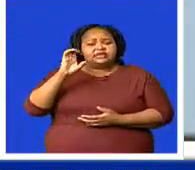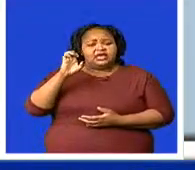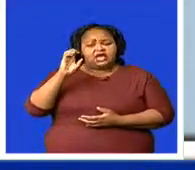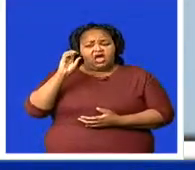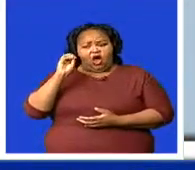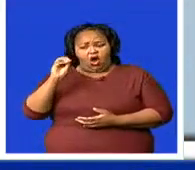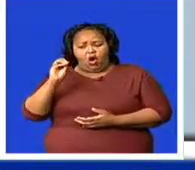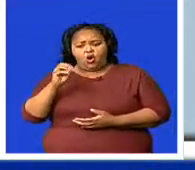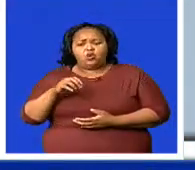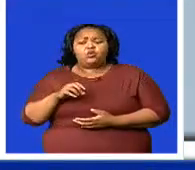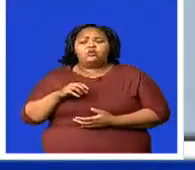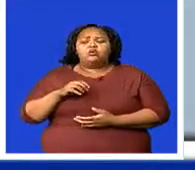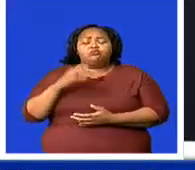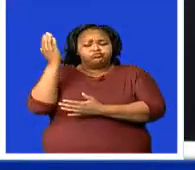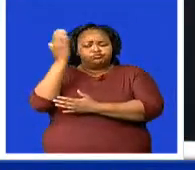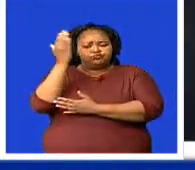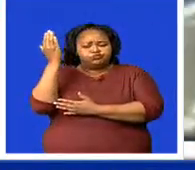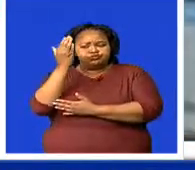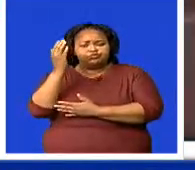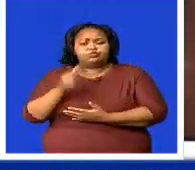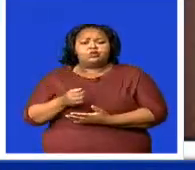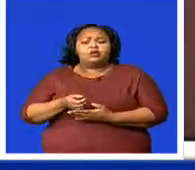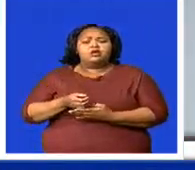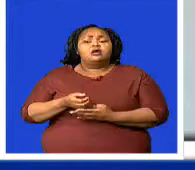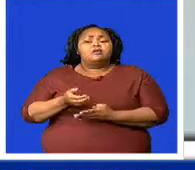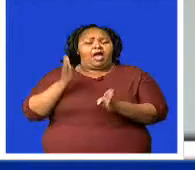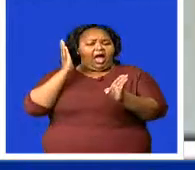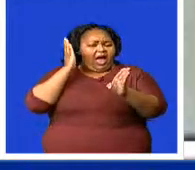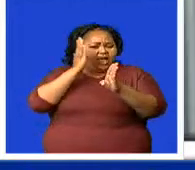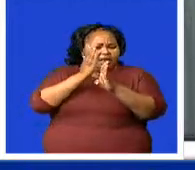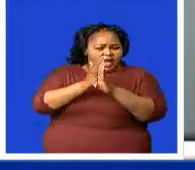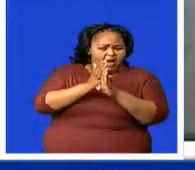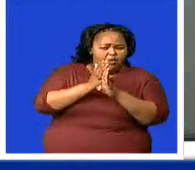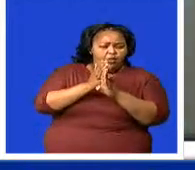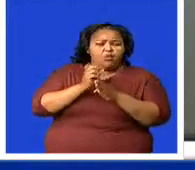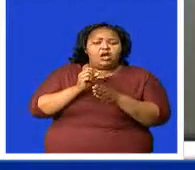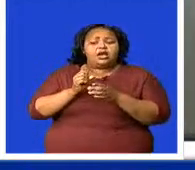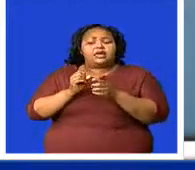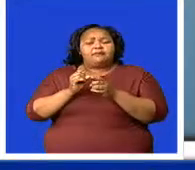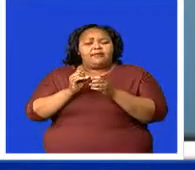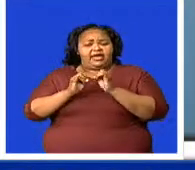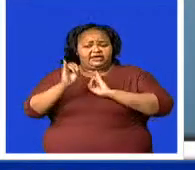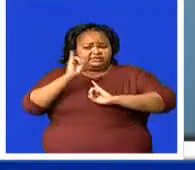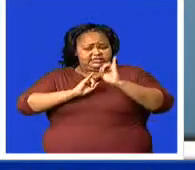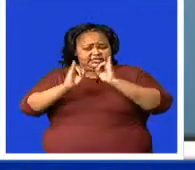are scheduled by the Commission to further align Eswatini with international communication standards.